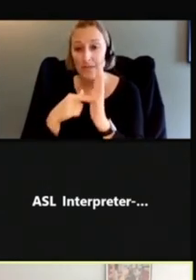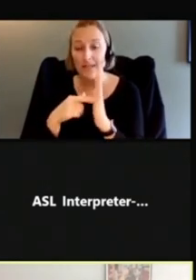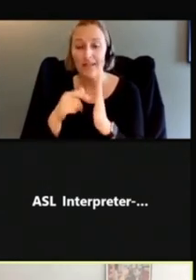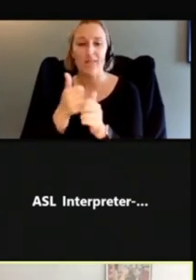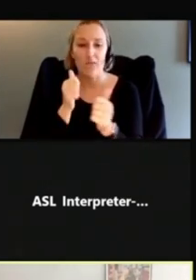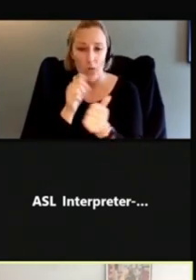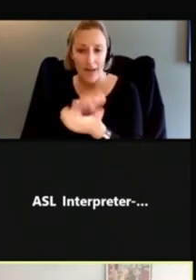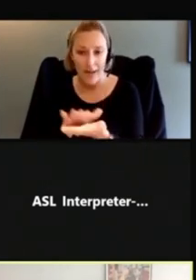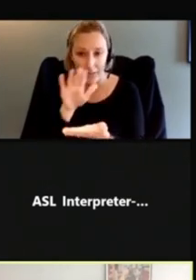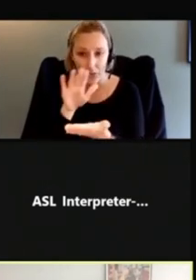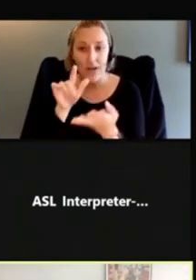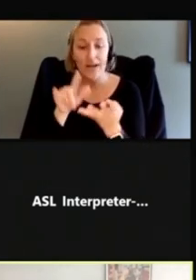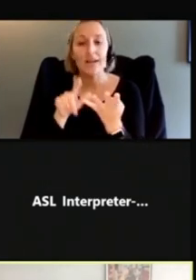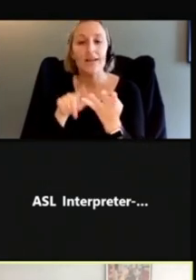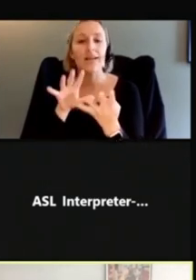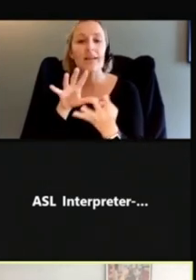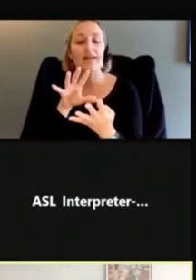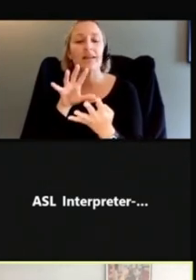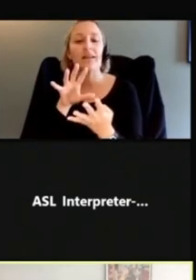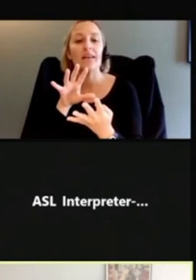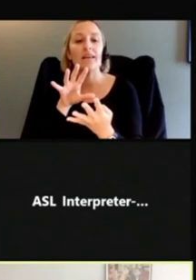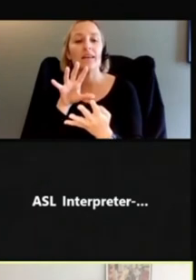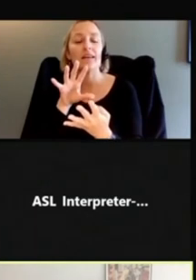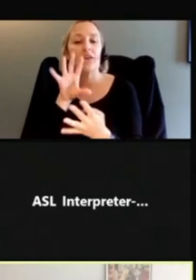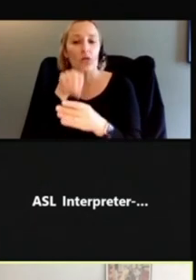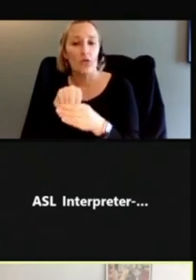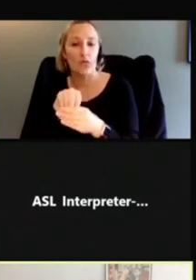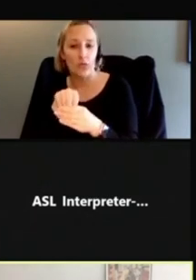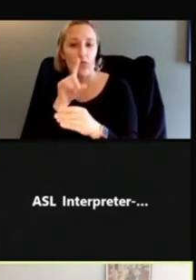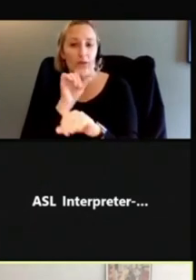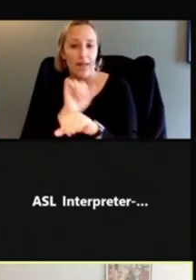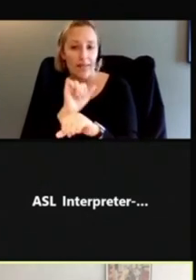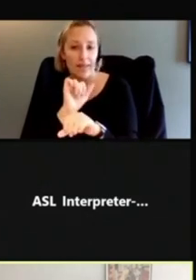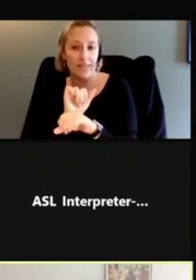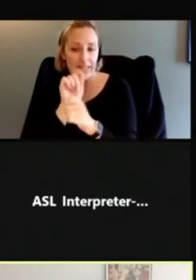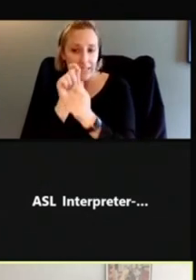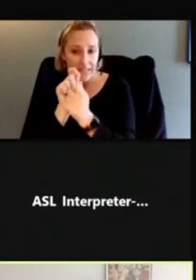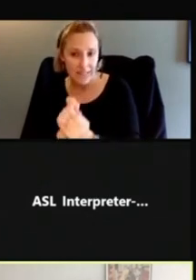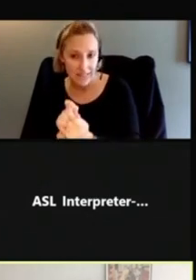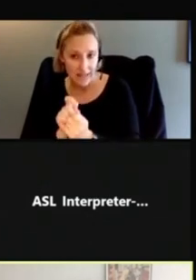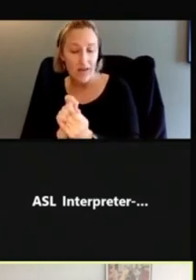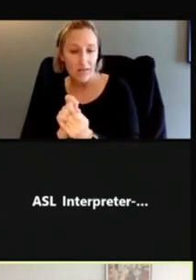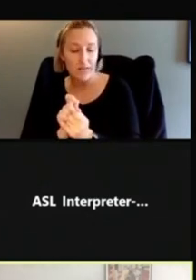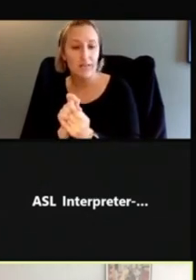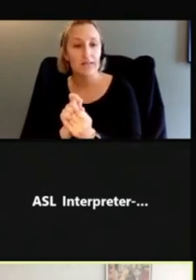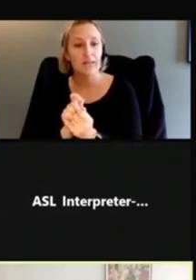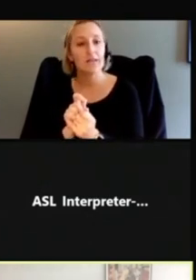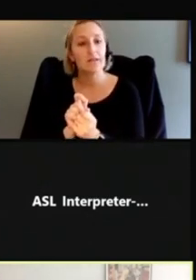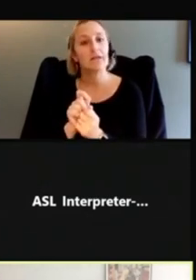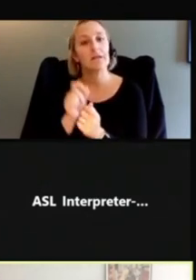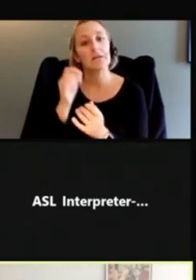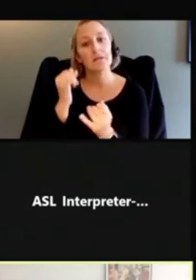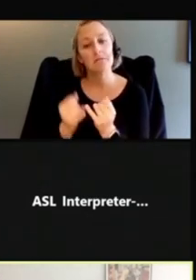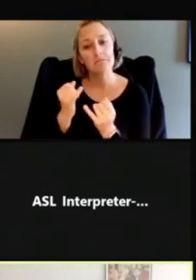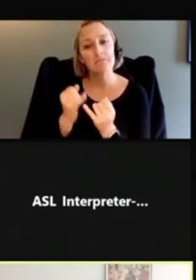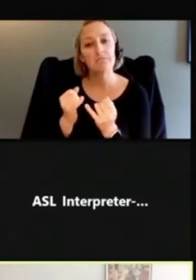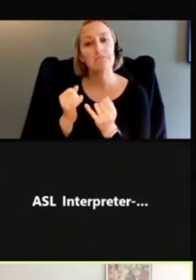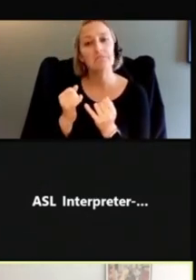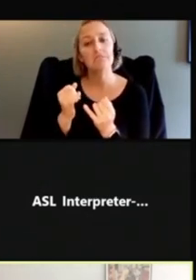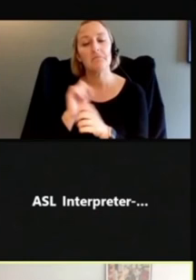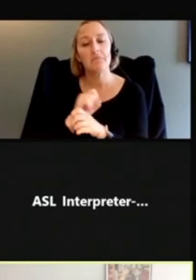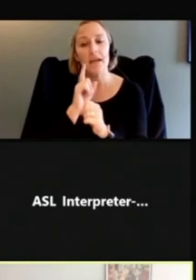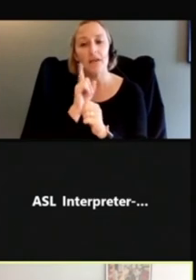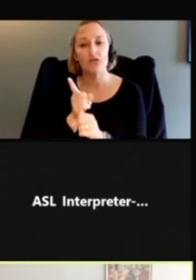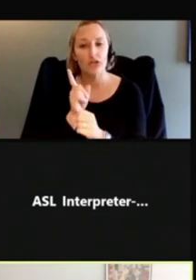realistic details that aid understanding, and then finally tailoring to your audience's needs, both by including the audience's